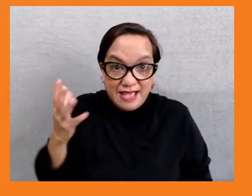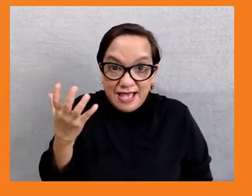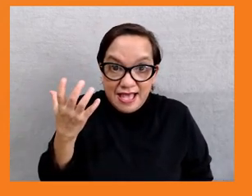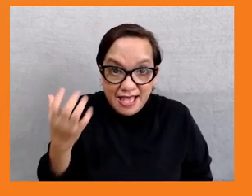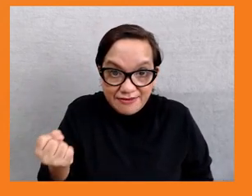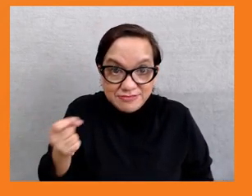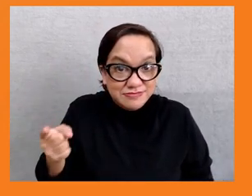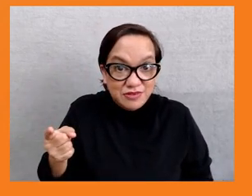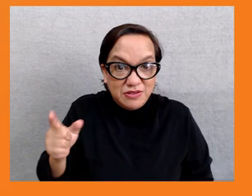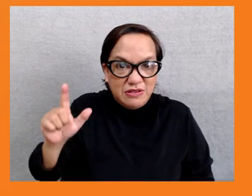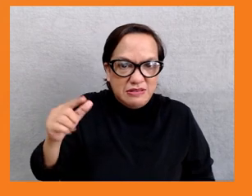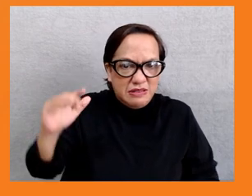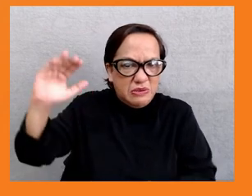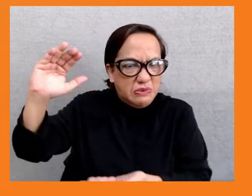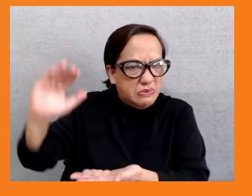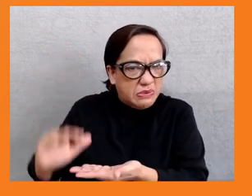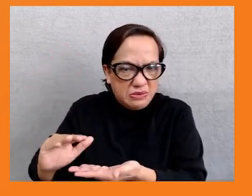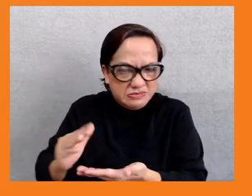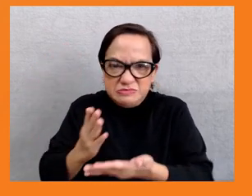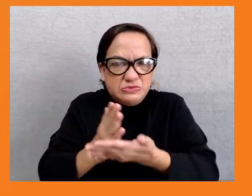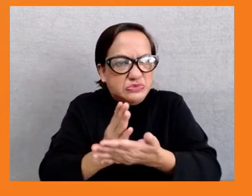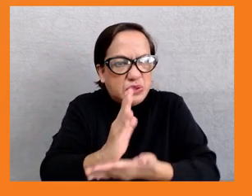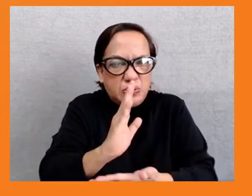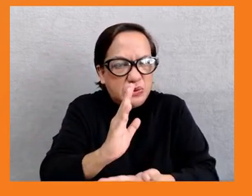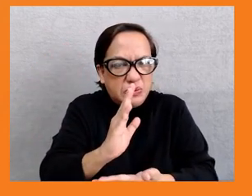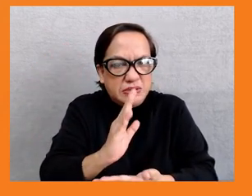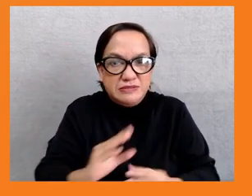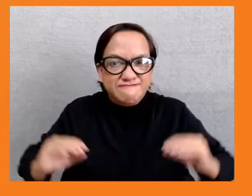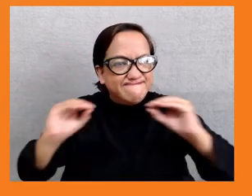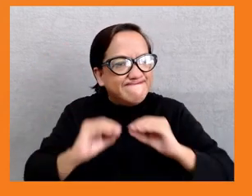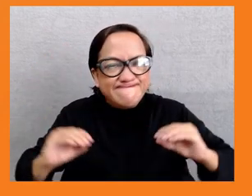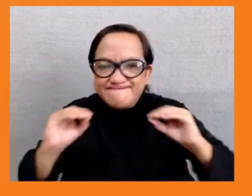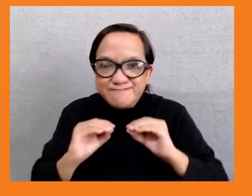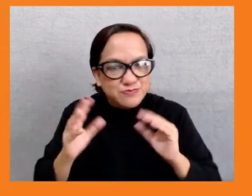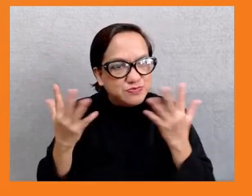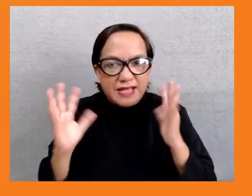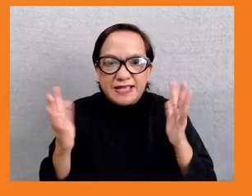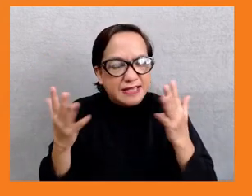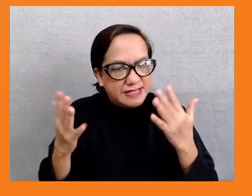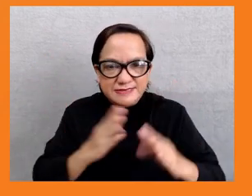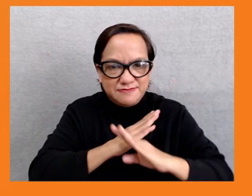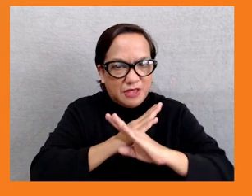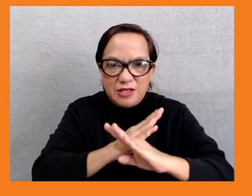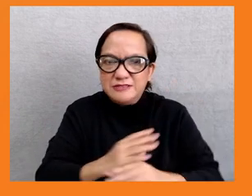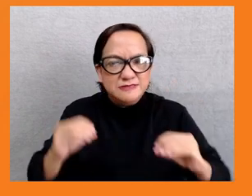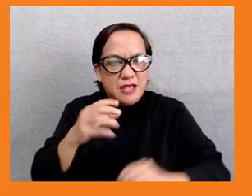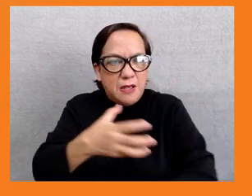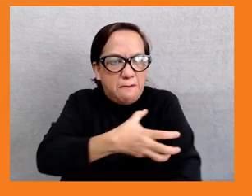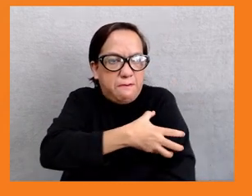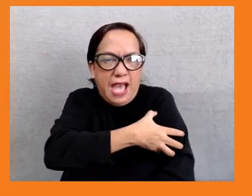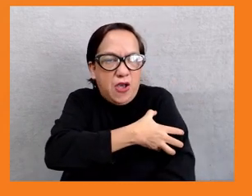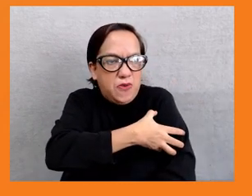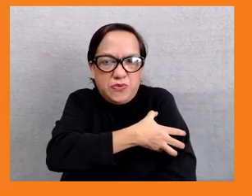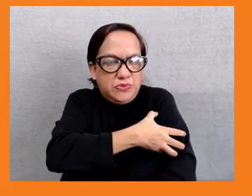protected against dismissal and other reductions of their rights during COVID. And as a result, many Asian